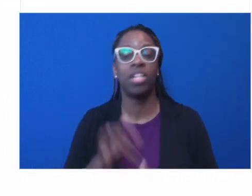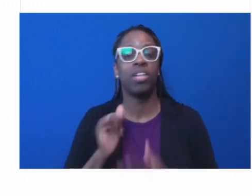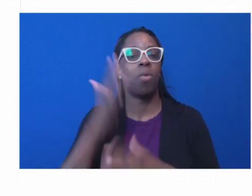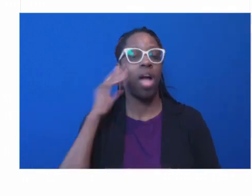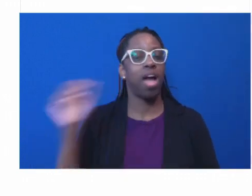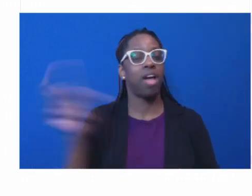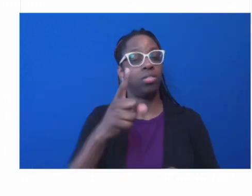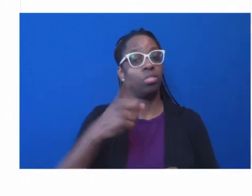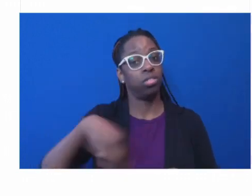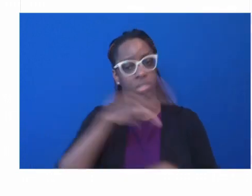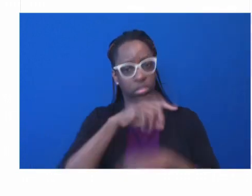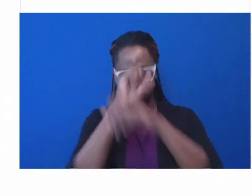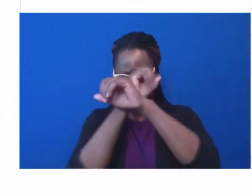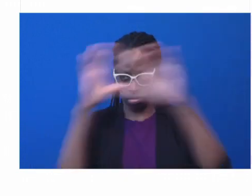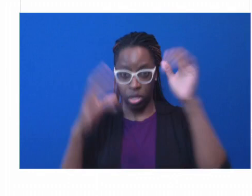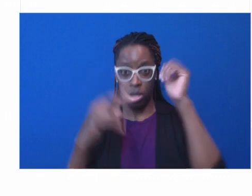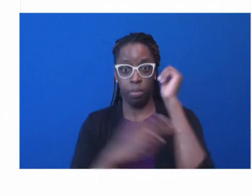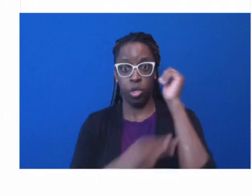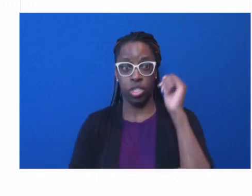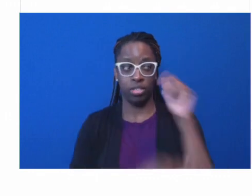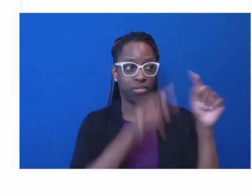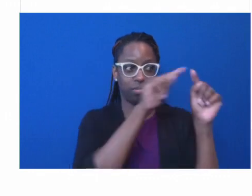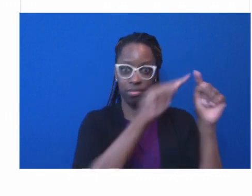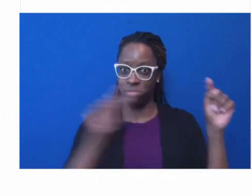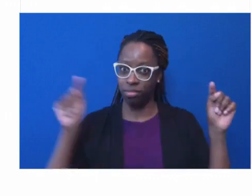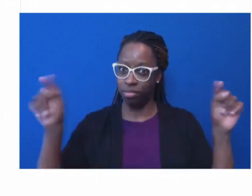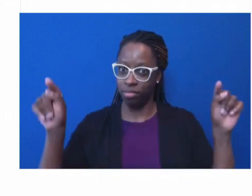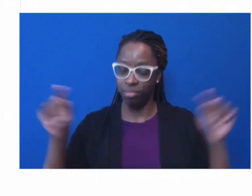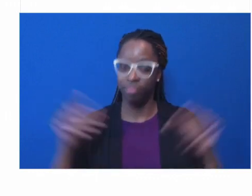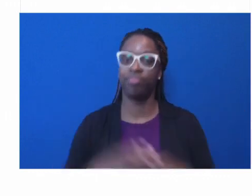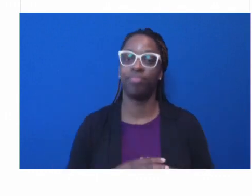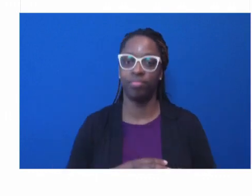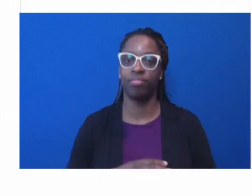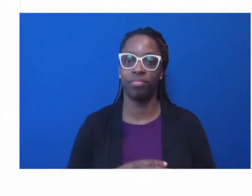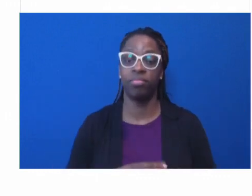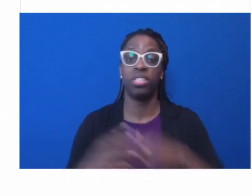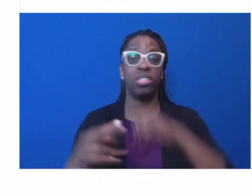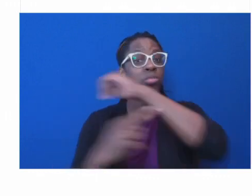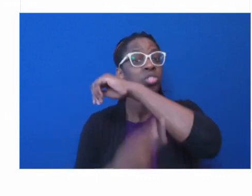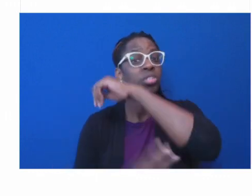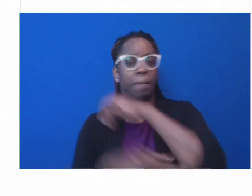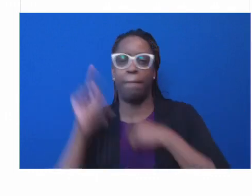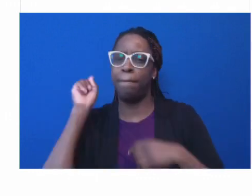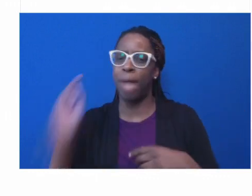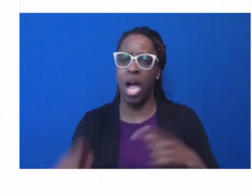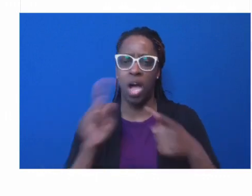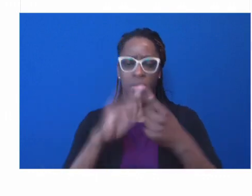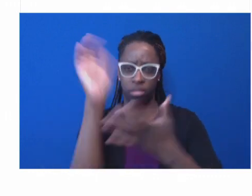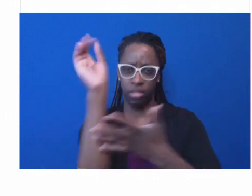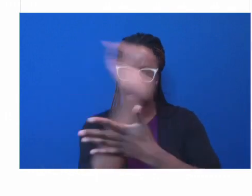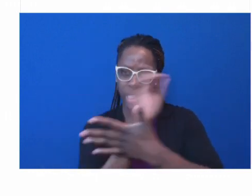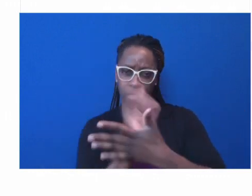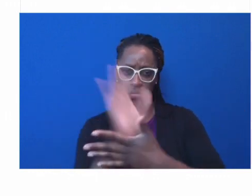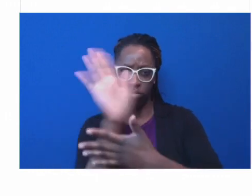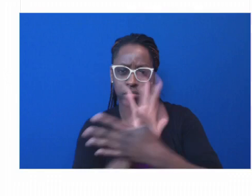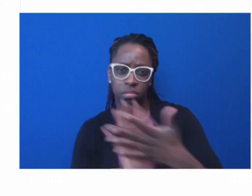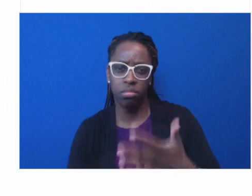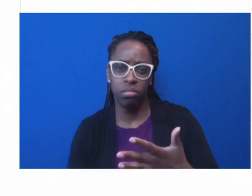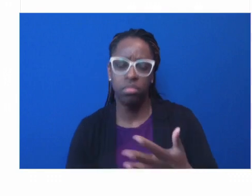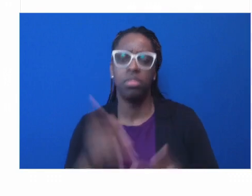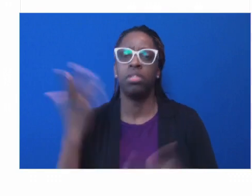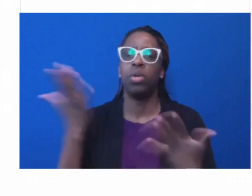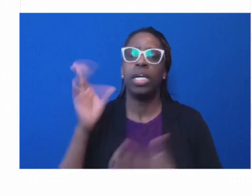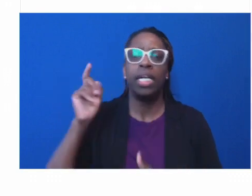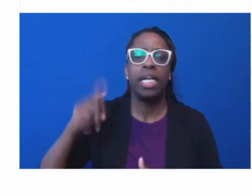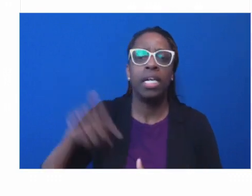stone and steel together, and trust requires a deliberate, conscious bonding between community and public